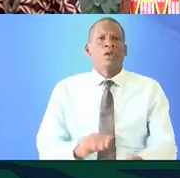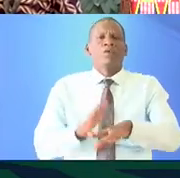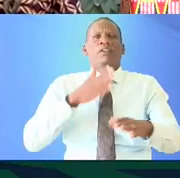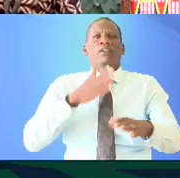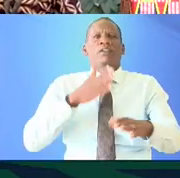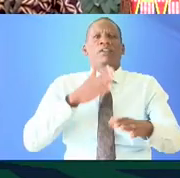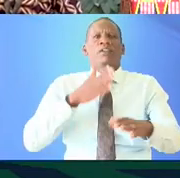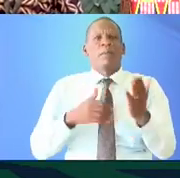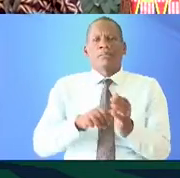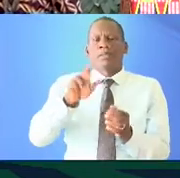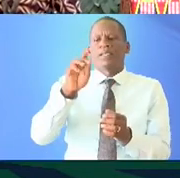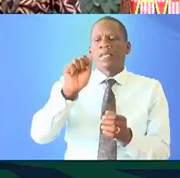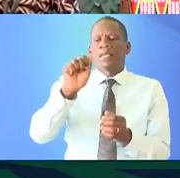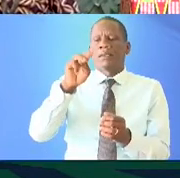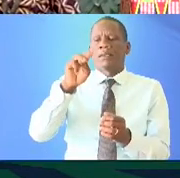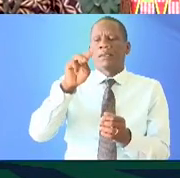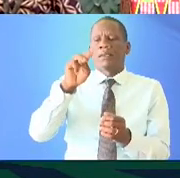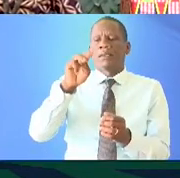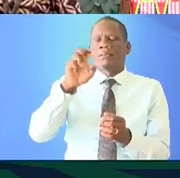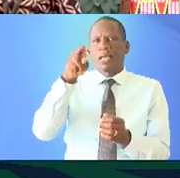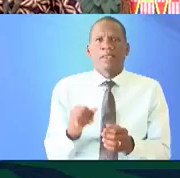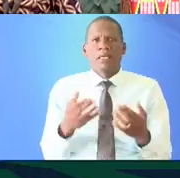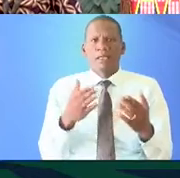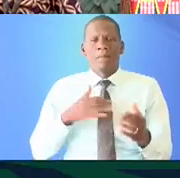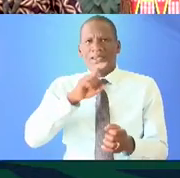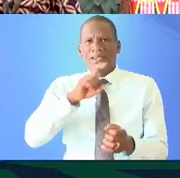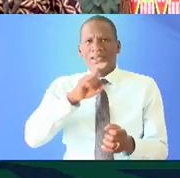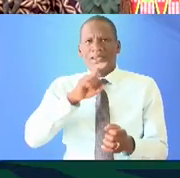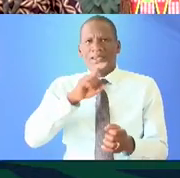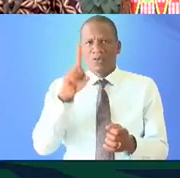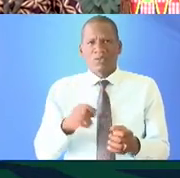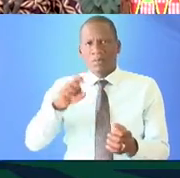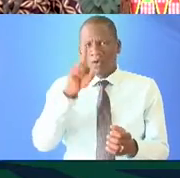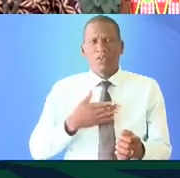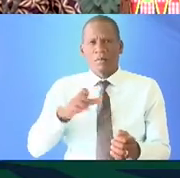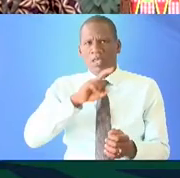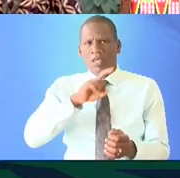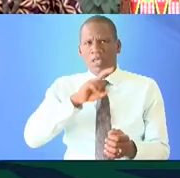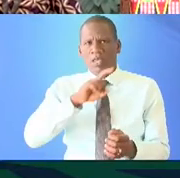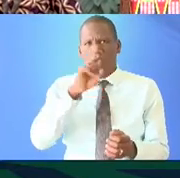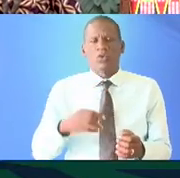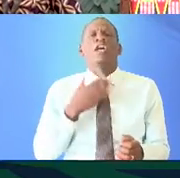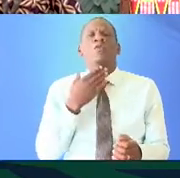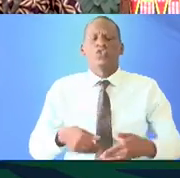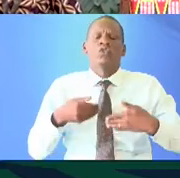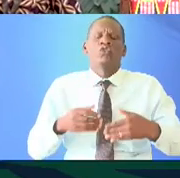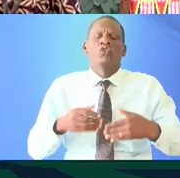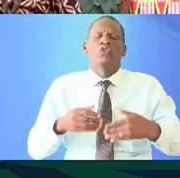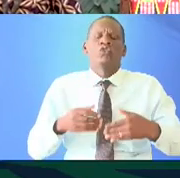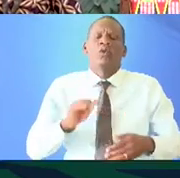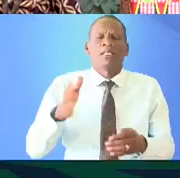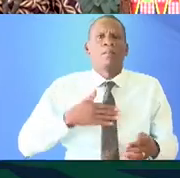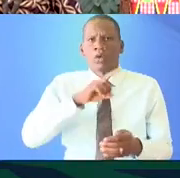good afternoon my name is in my question I would like to direct my